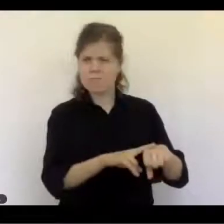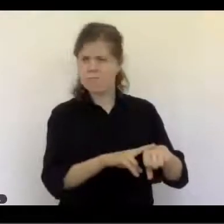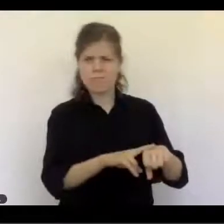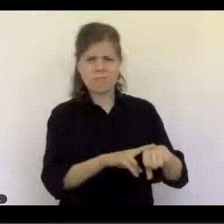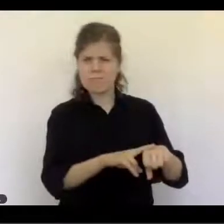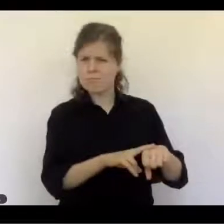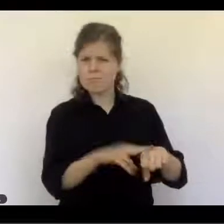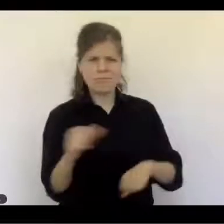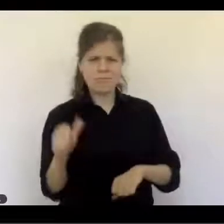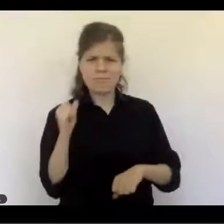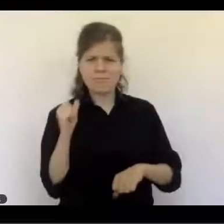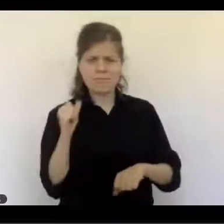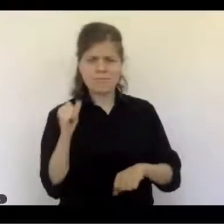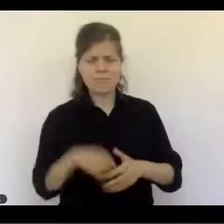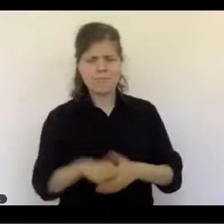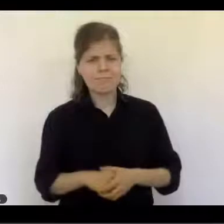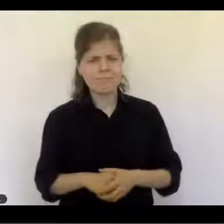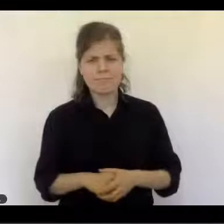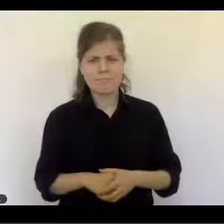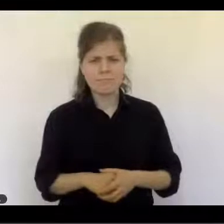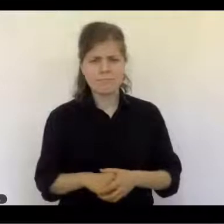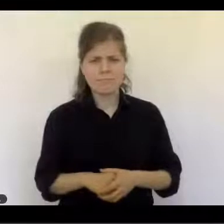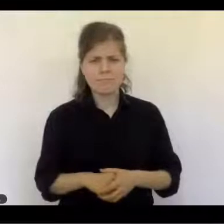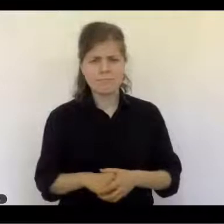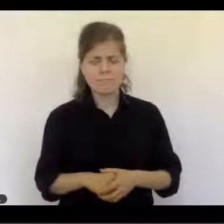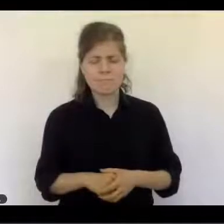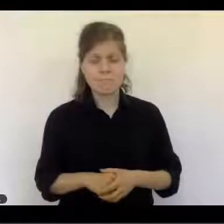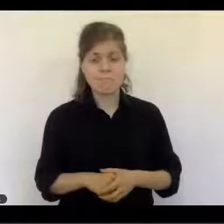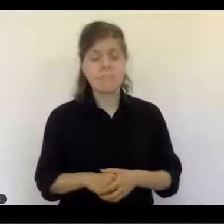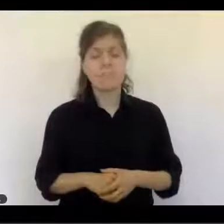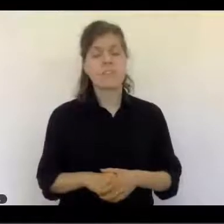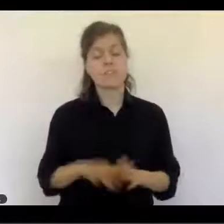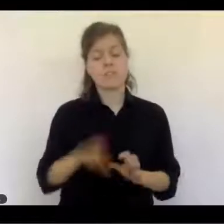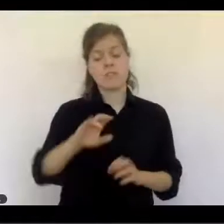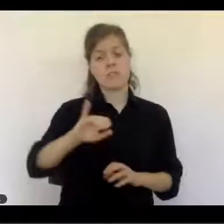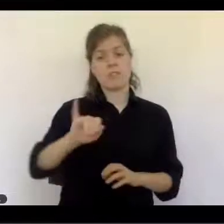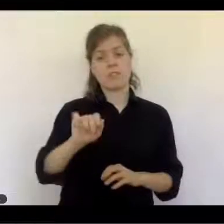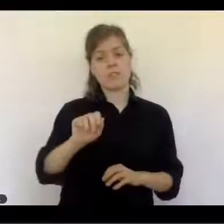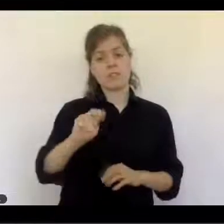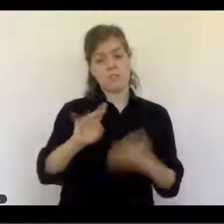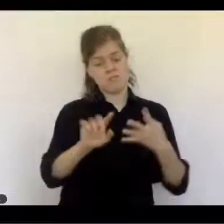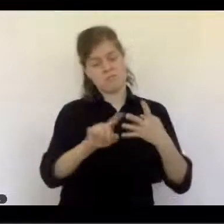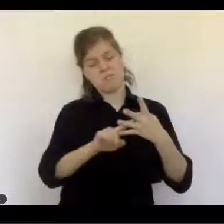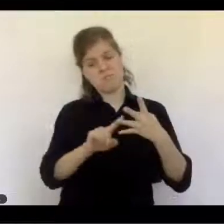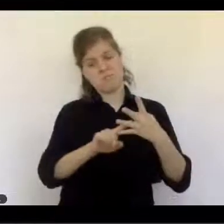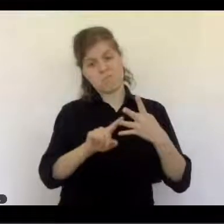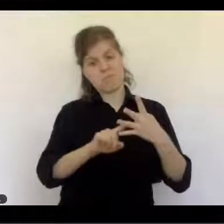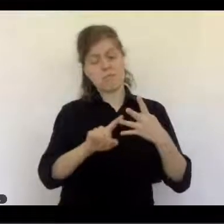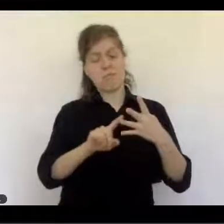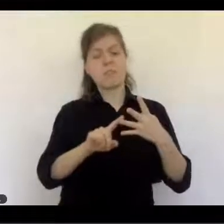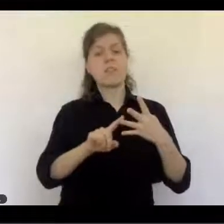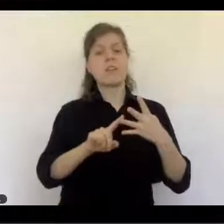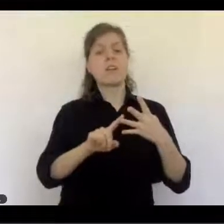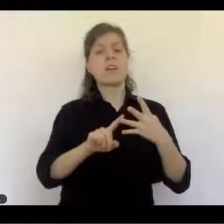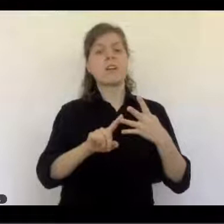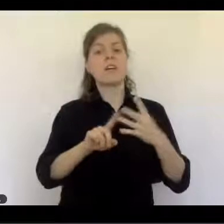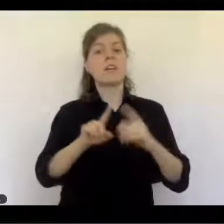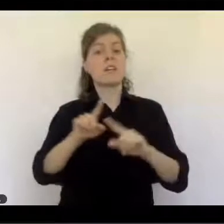I was in Asia for three months, from mid-January to just the end of